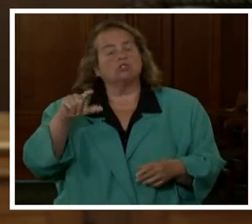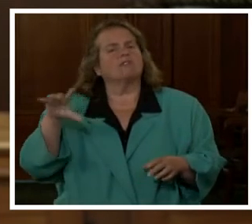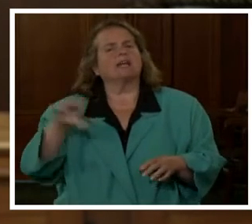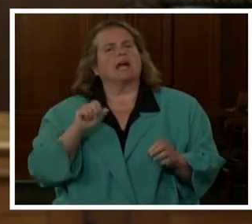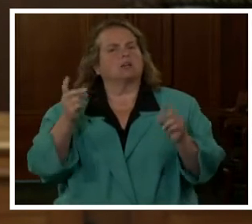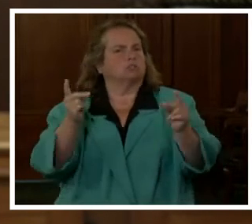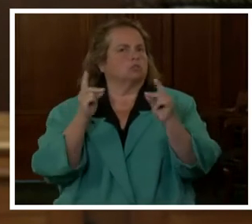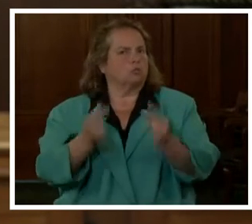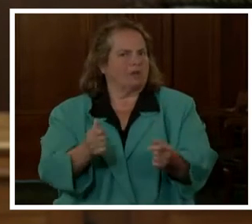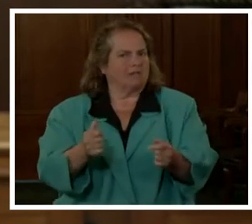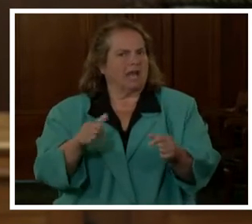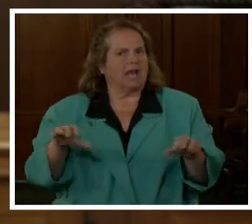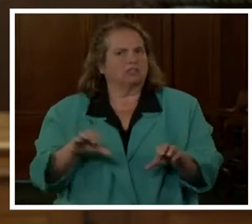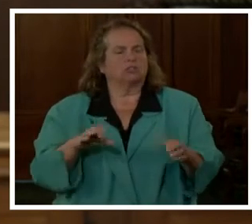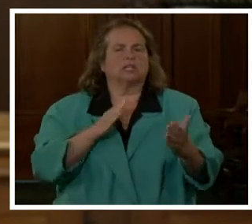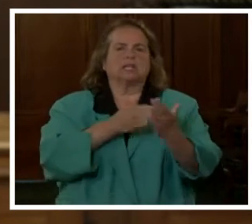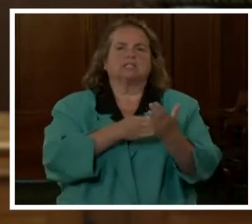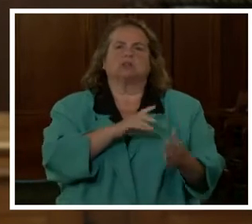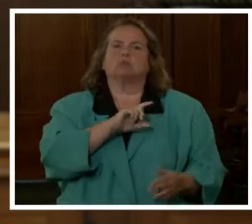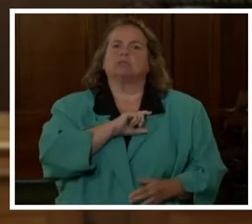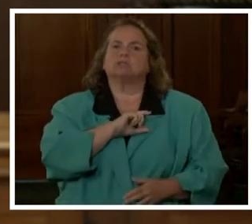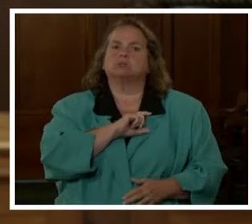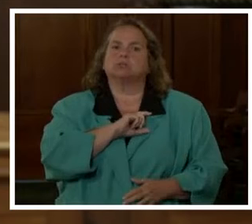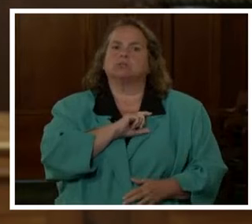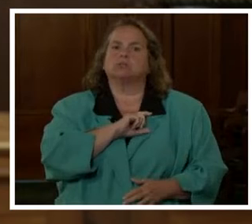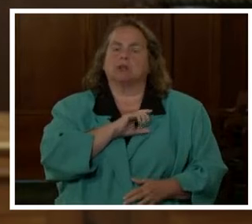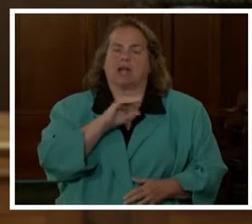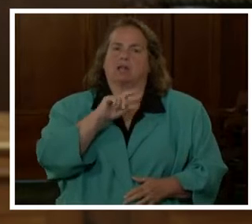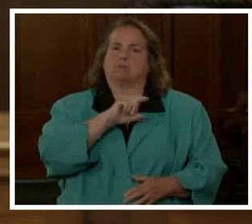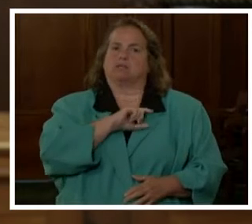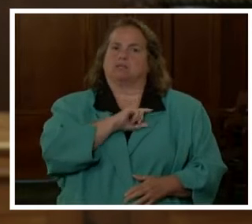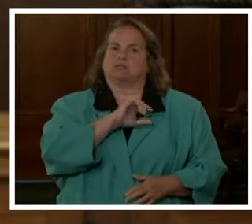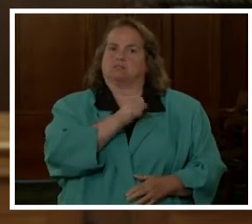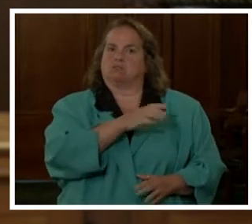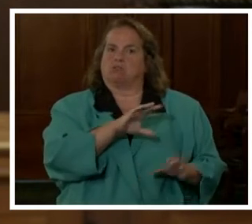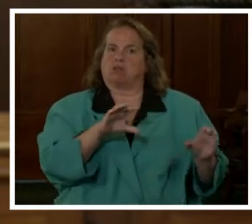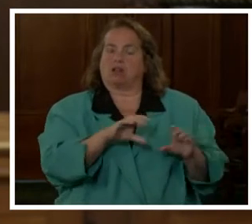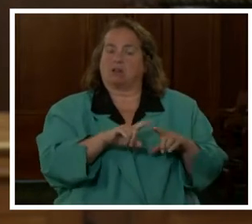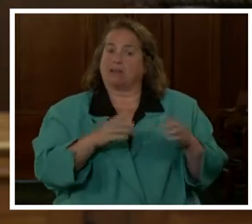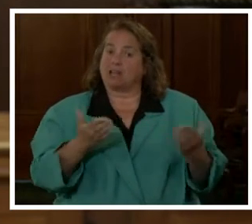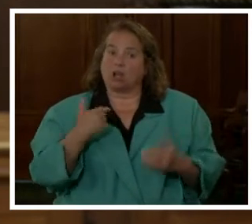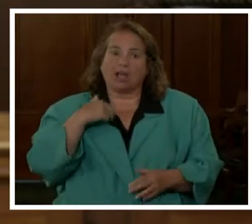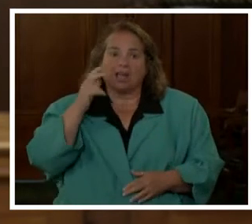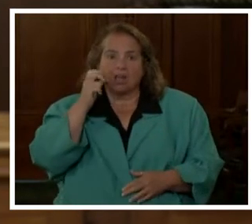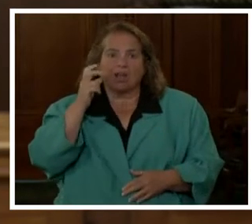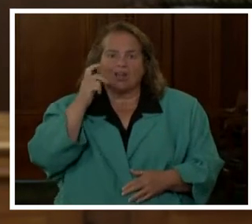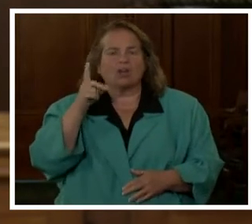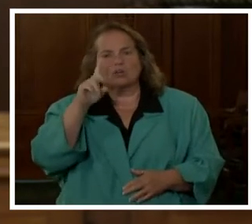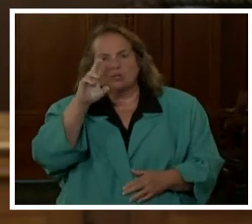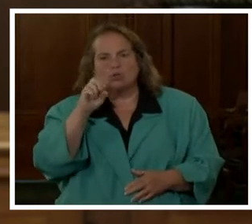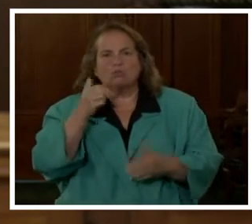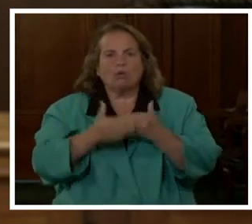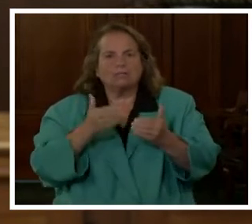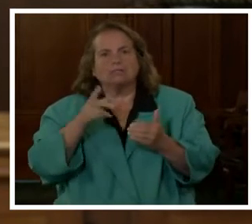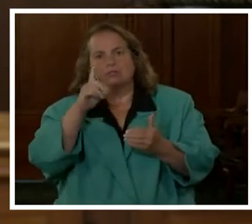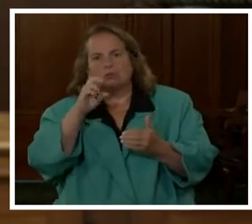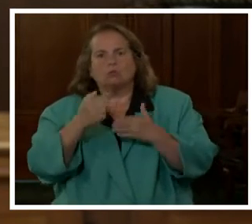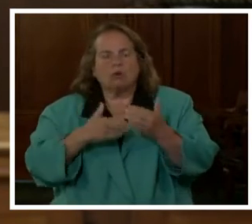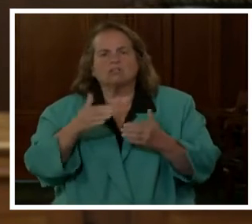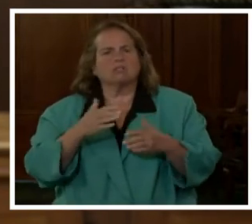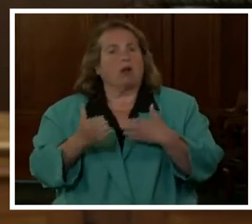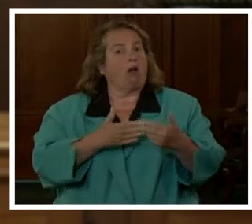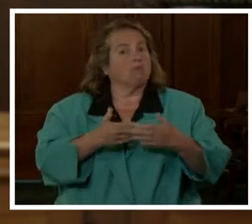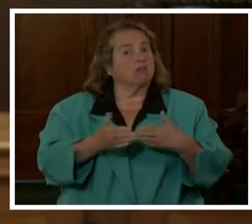actions against police officers for misconduct. But here, all we keep hearing about is due process. However, Brianna Taylor